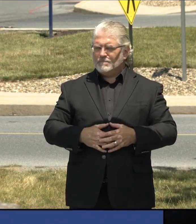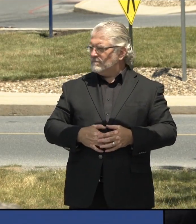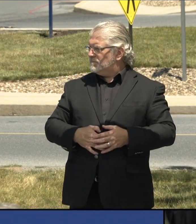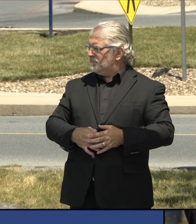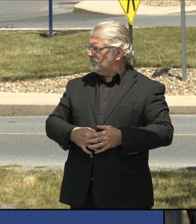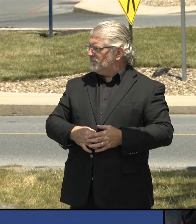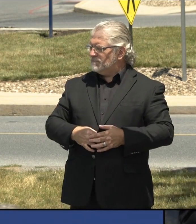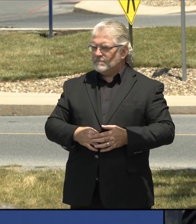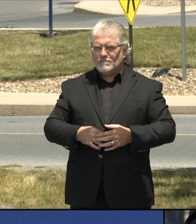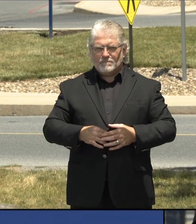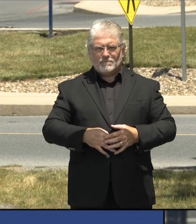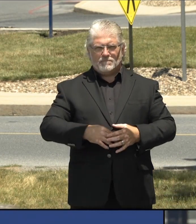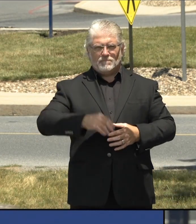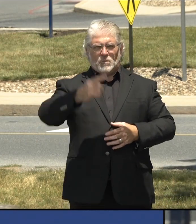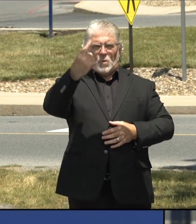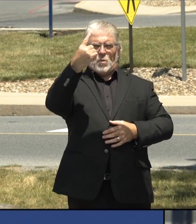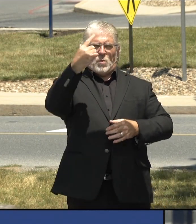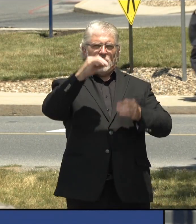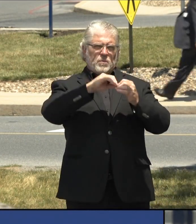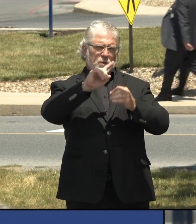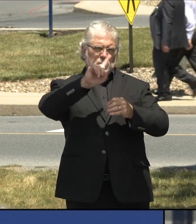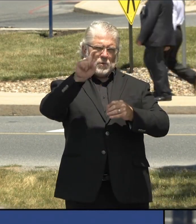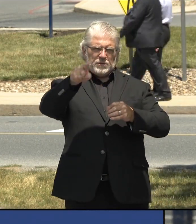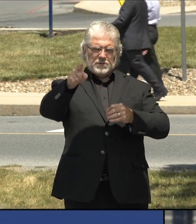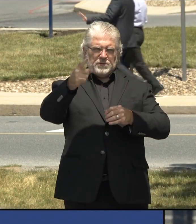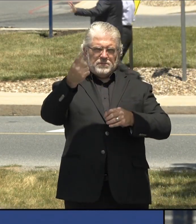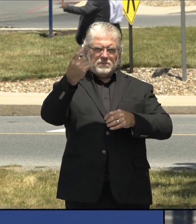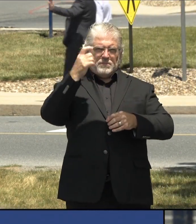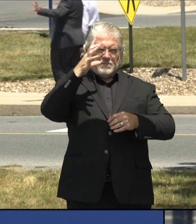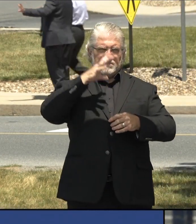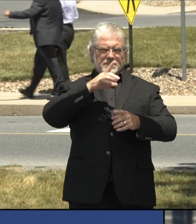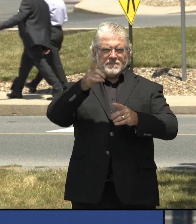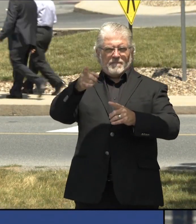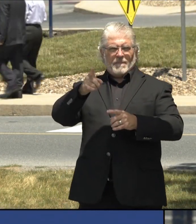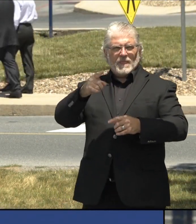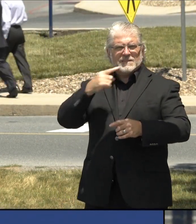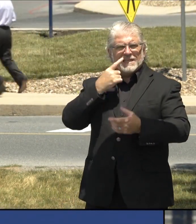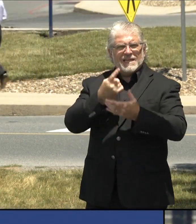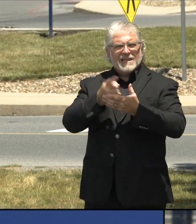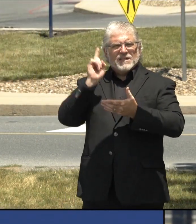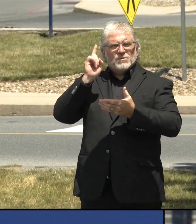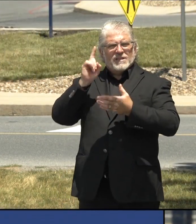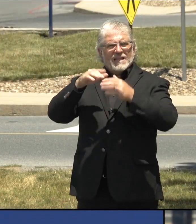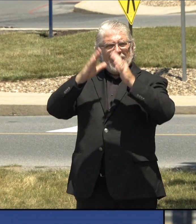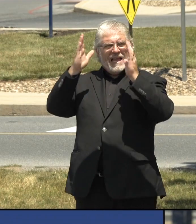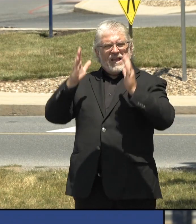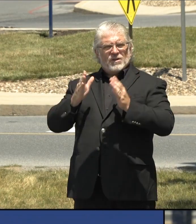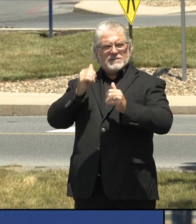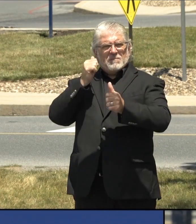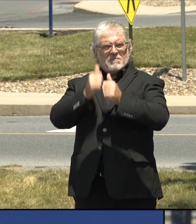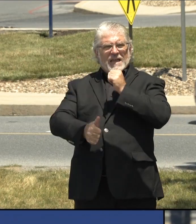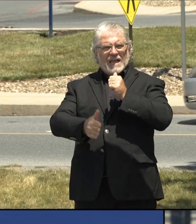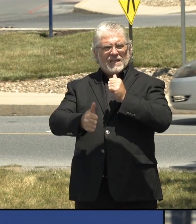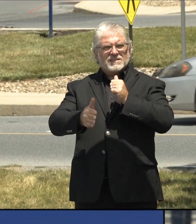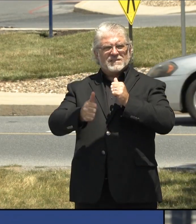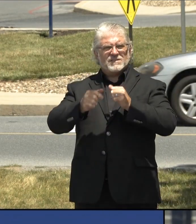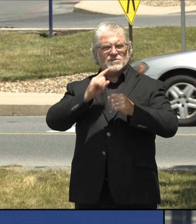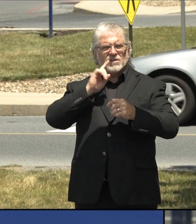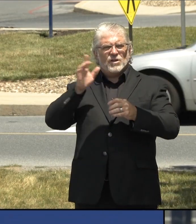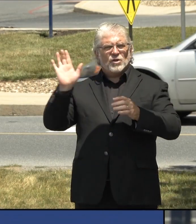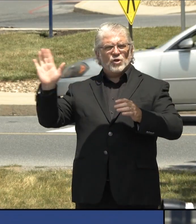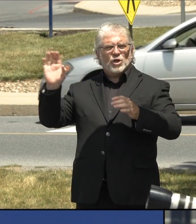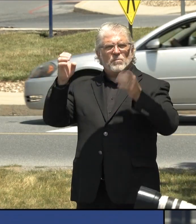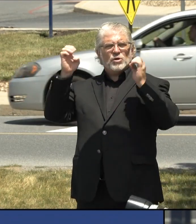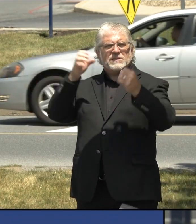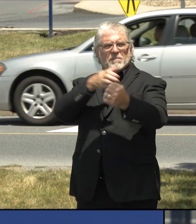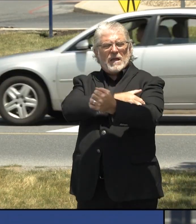Yeah, one more question. The House last week, they passed legislation limiting your emergency power, specifically when it comes to guns. They want you to not